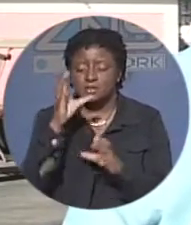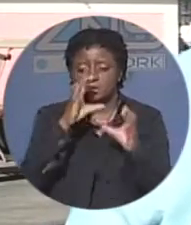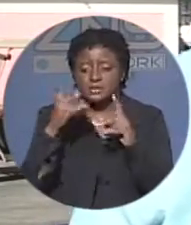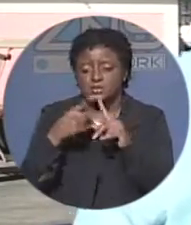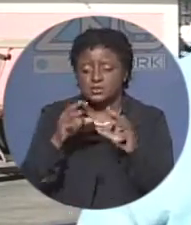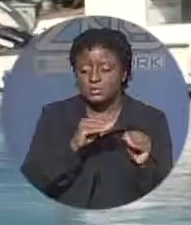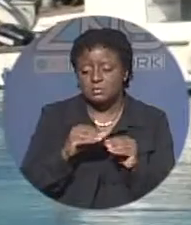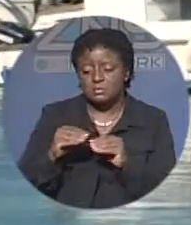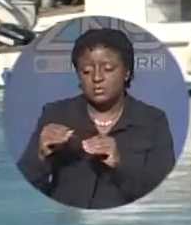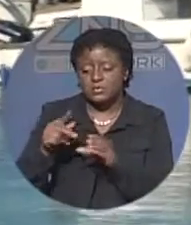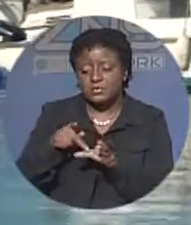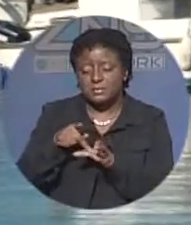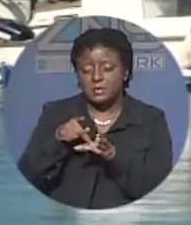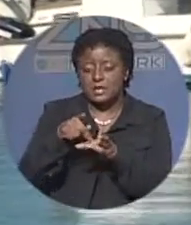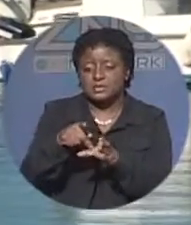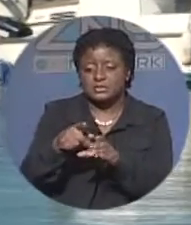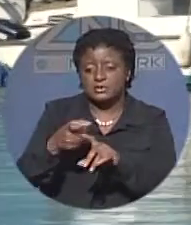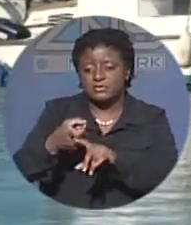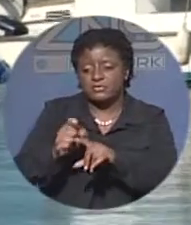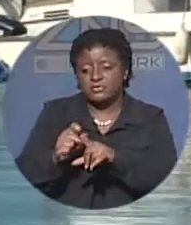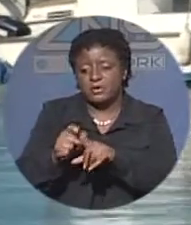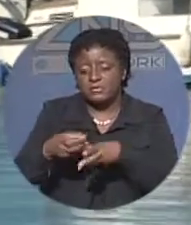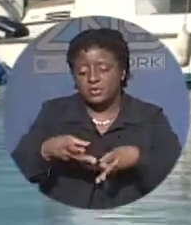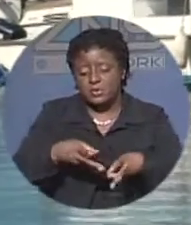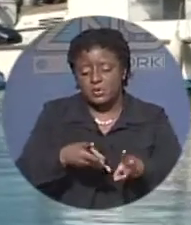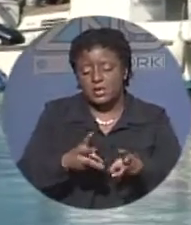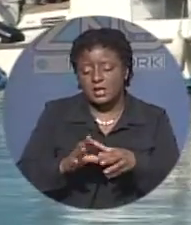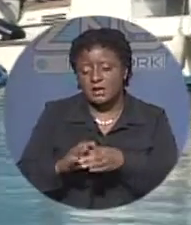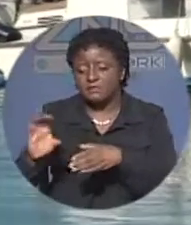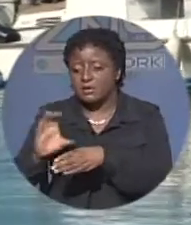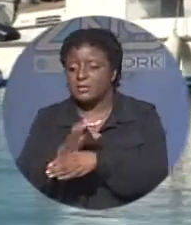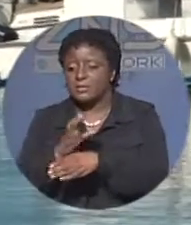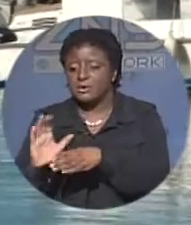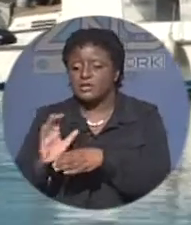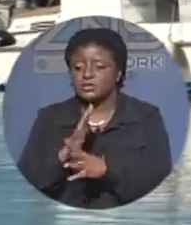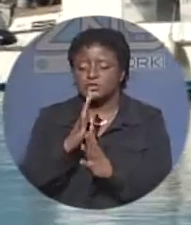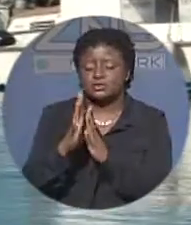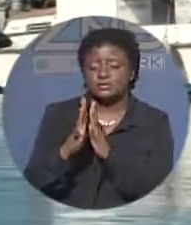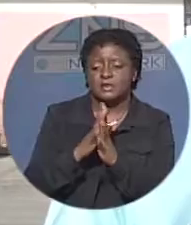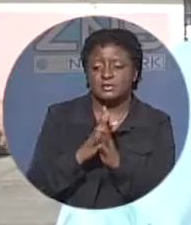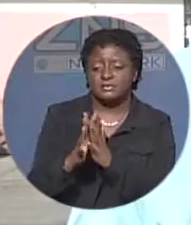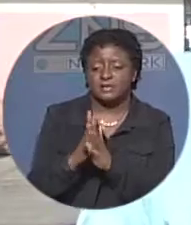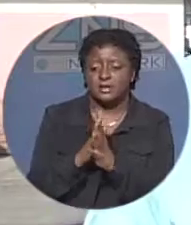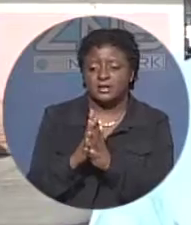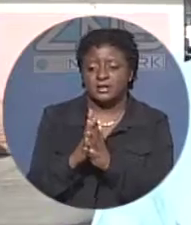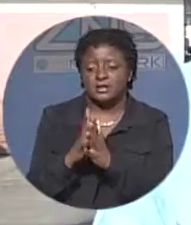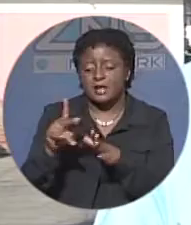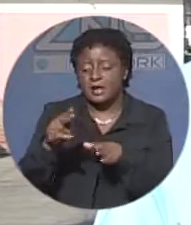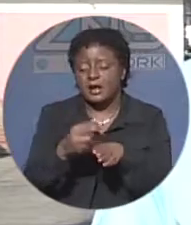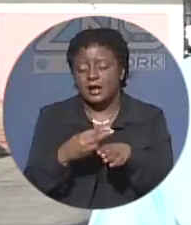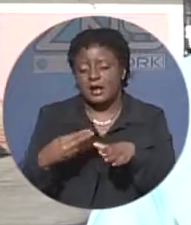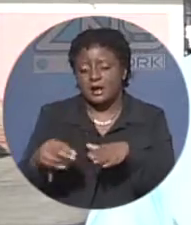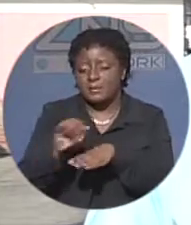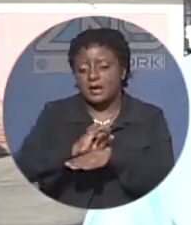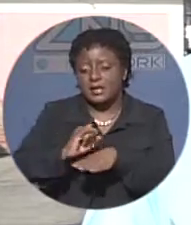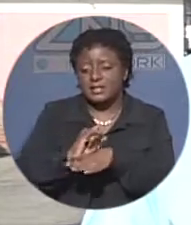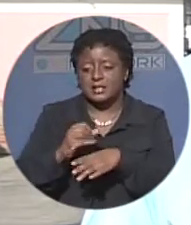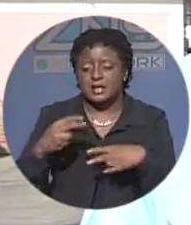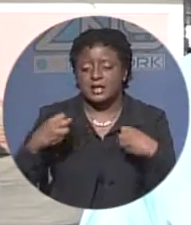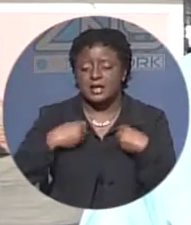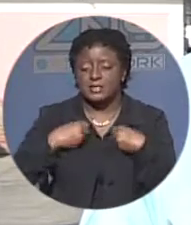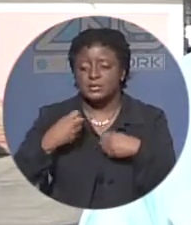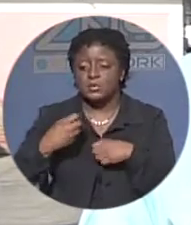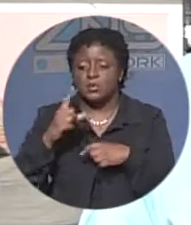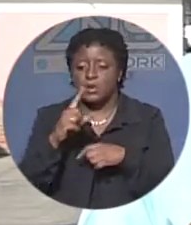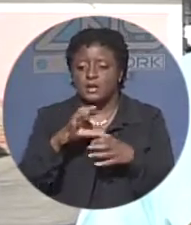the line of the commercial traffic harbor island boasts of one of the highest visitor returns uh in the